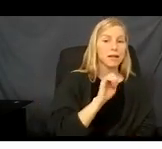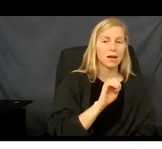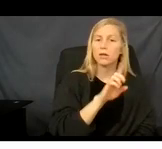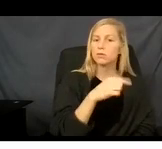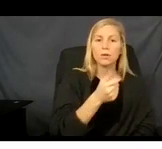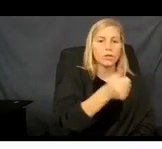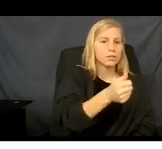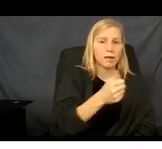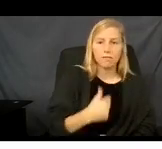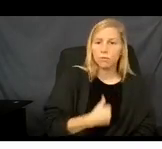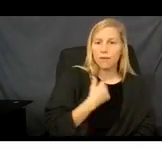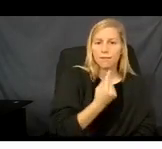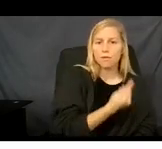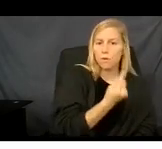household.